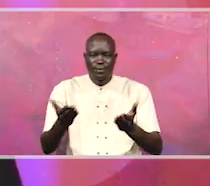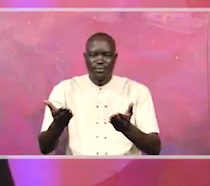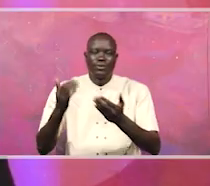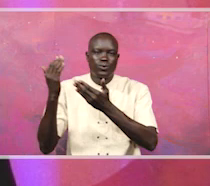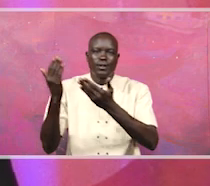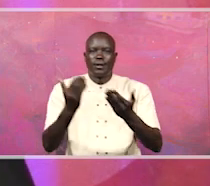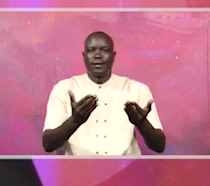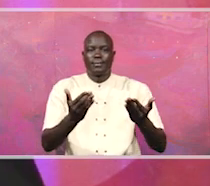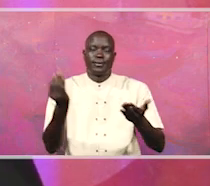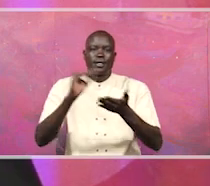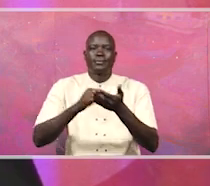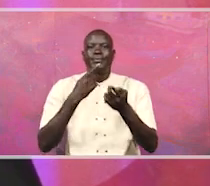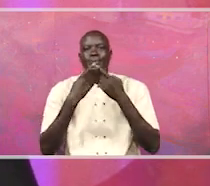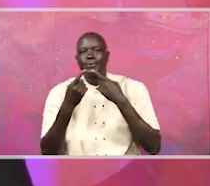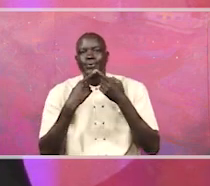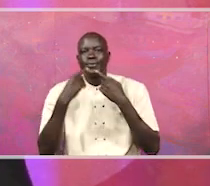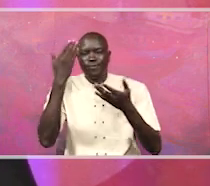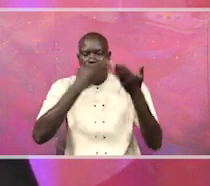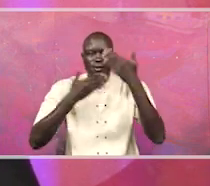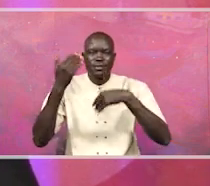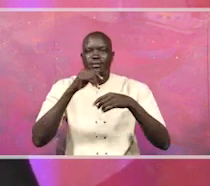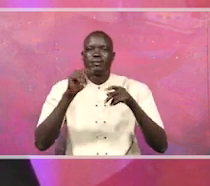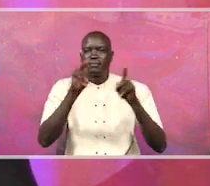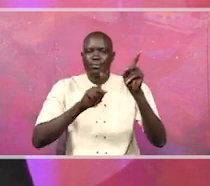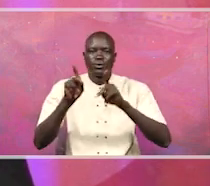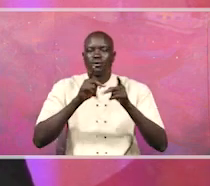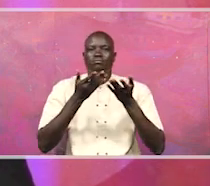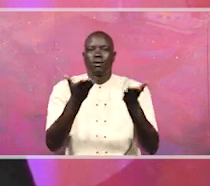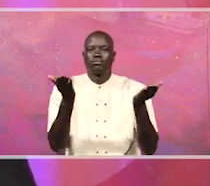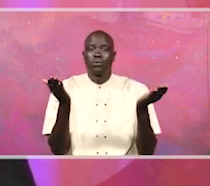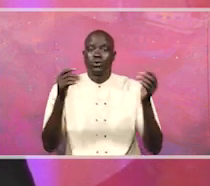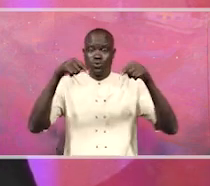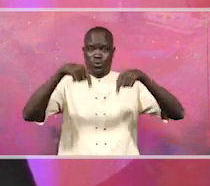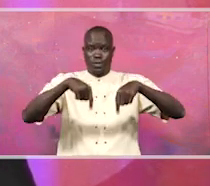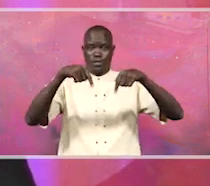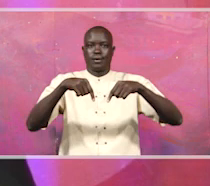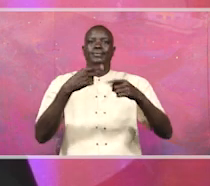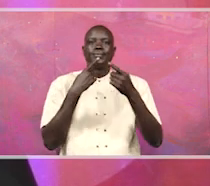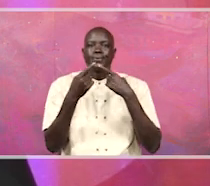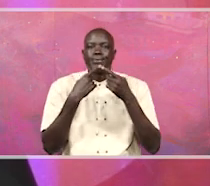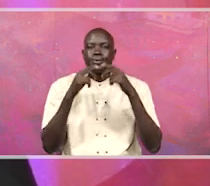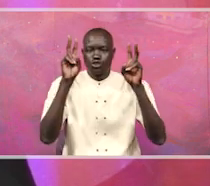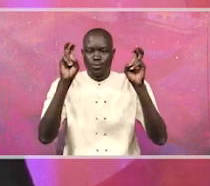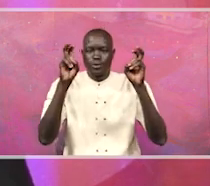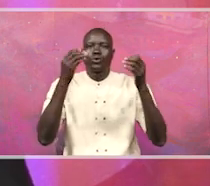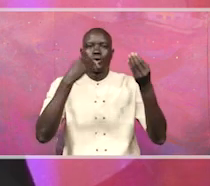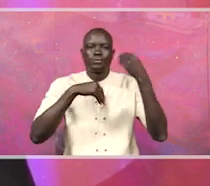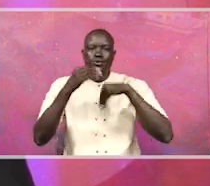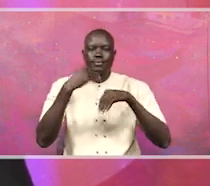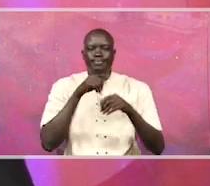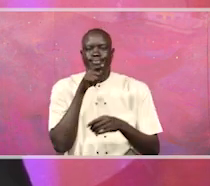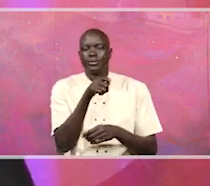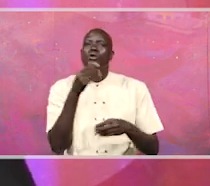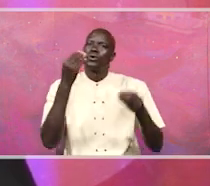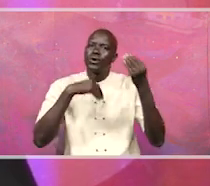Welcome back to Face the Citizens. My name is Seboa Samuel Bunya, and today we are discussing corruption and how this vice